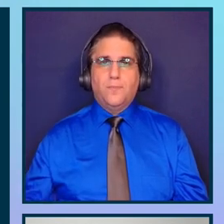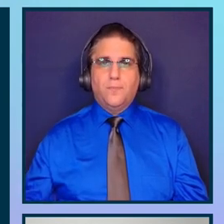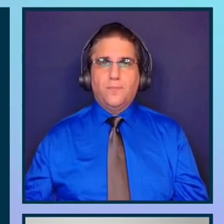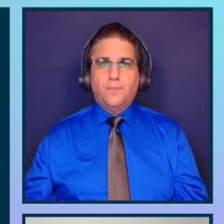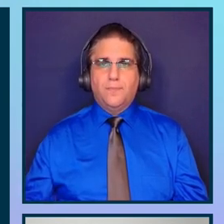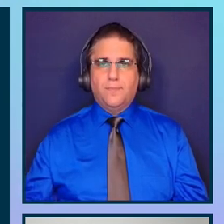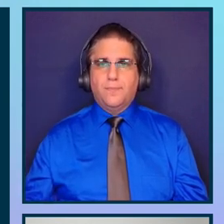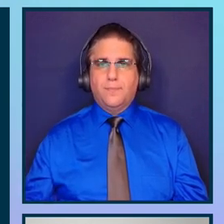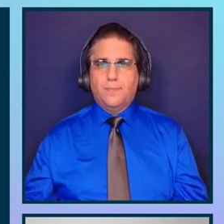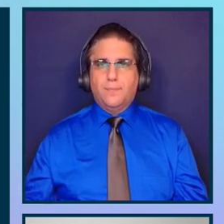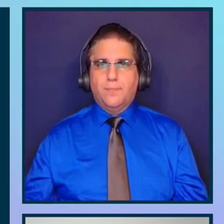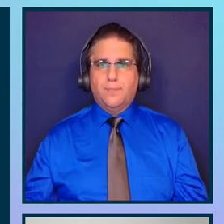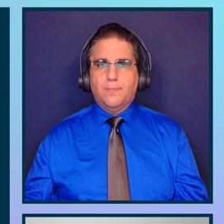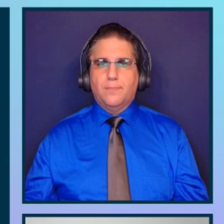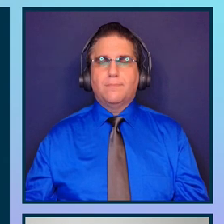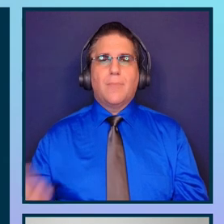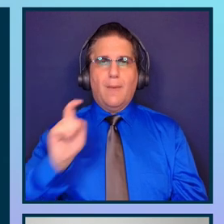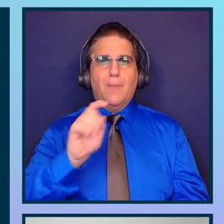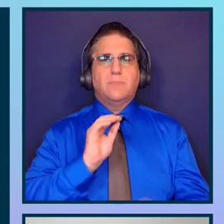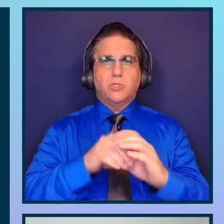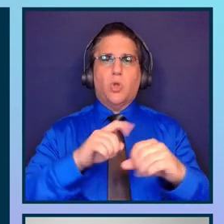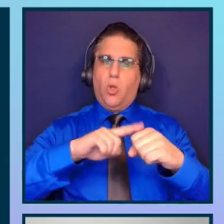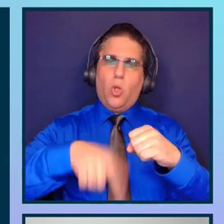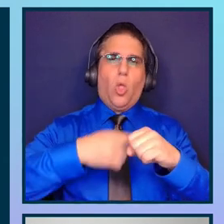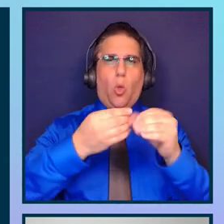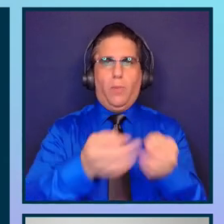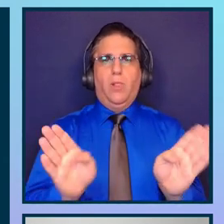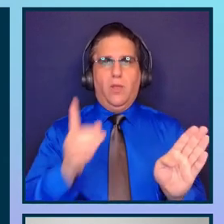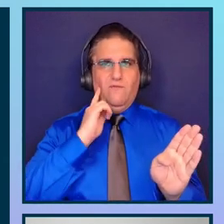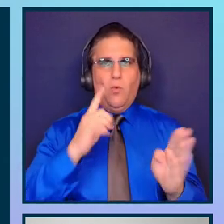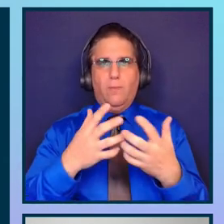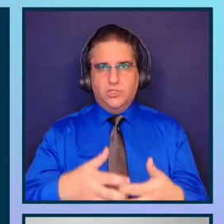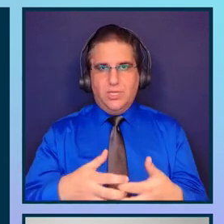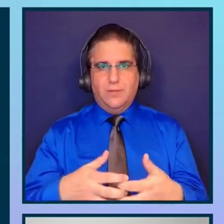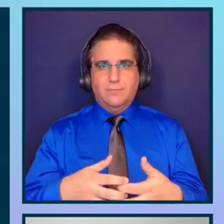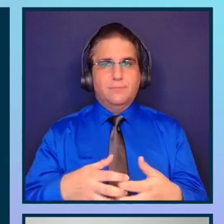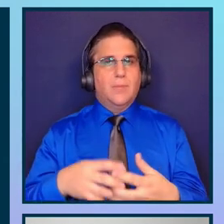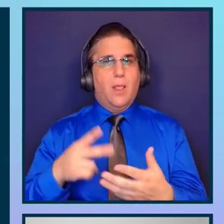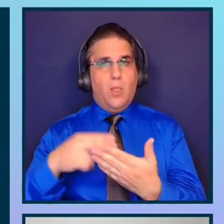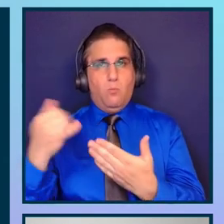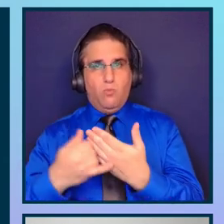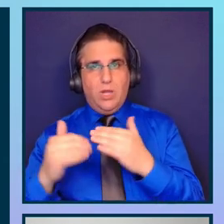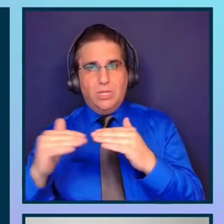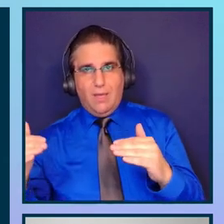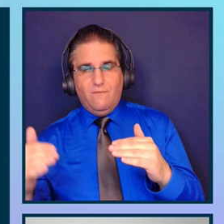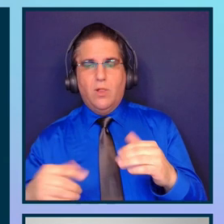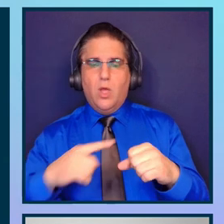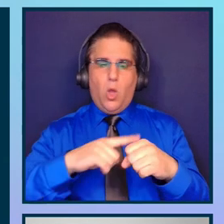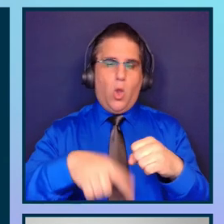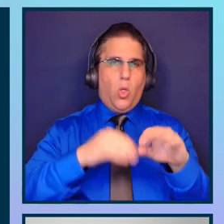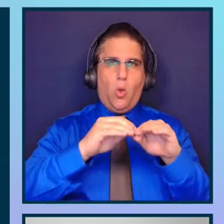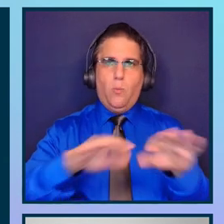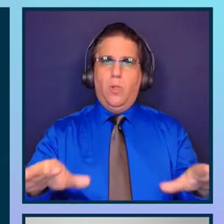in our machine. In this case, we don't need to do it in a project level where we need to do it as a globally, global